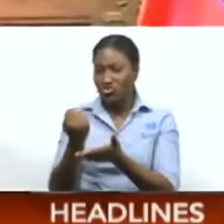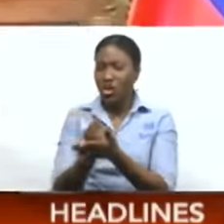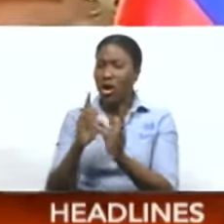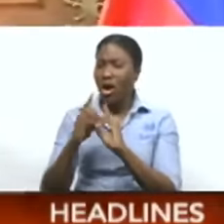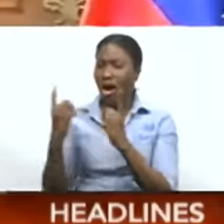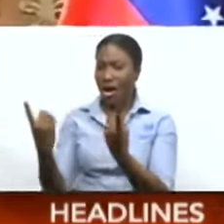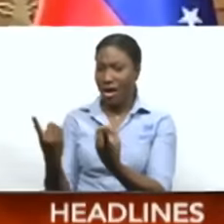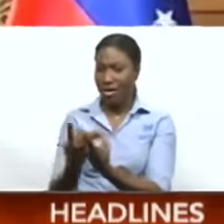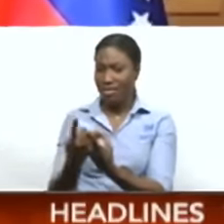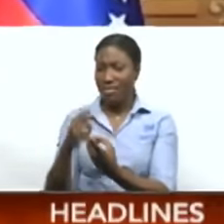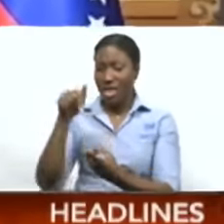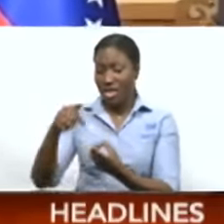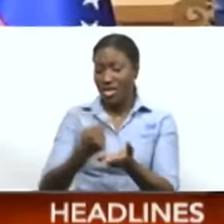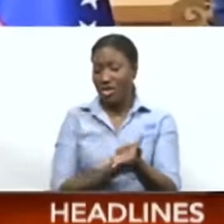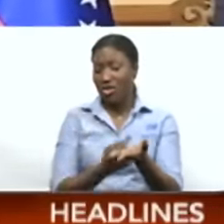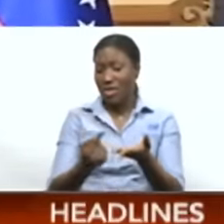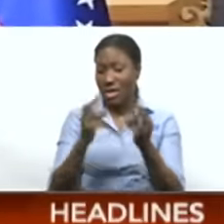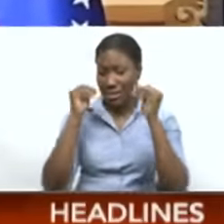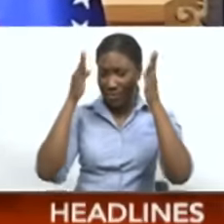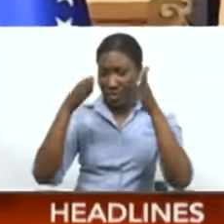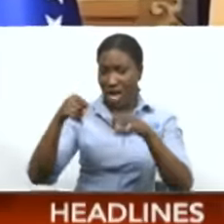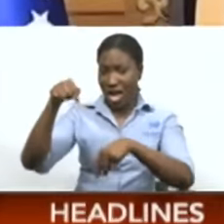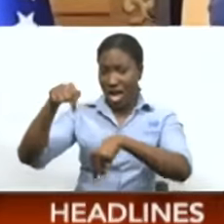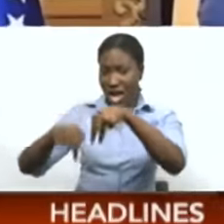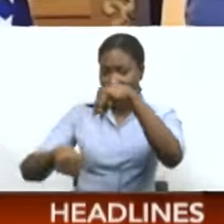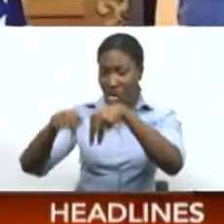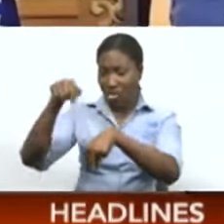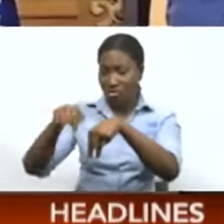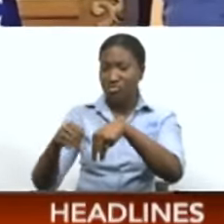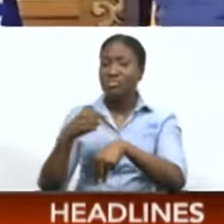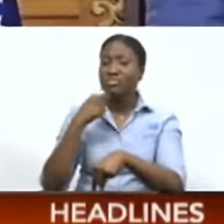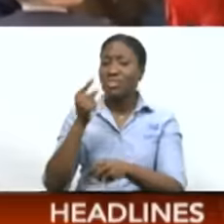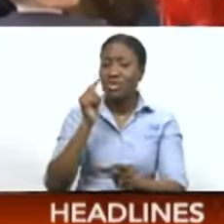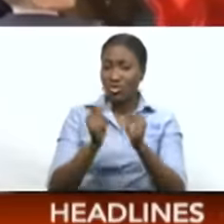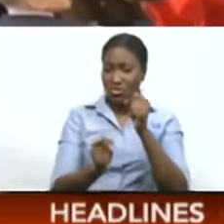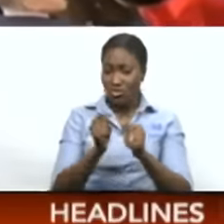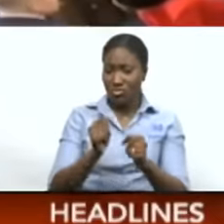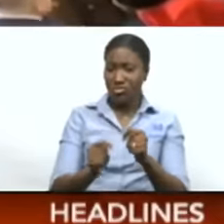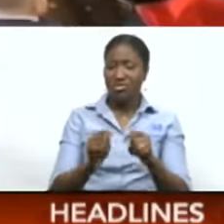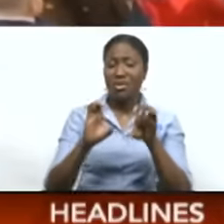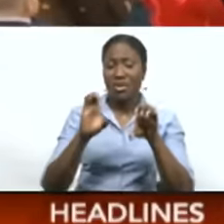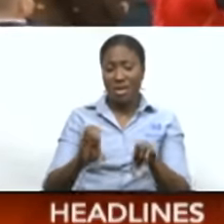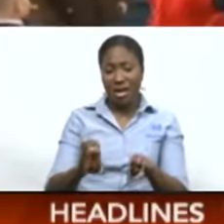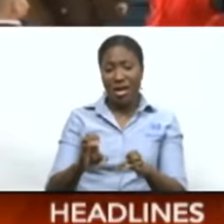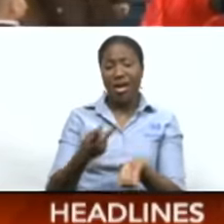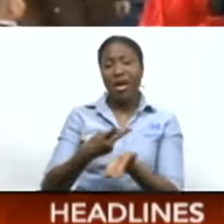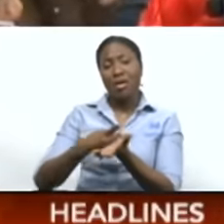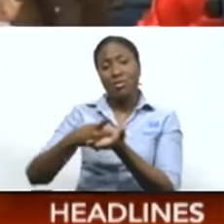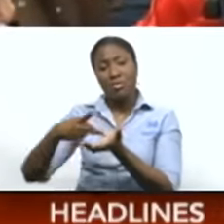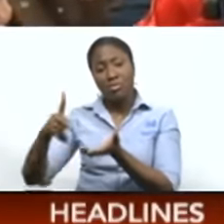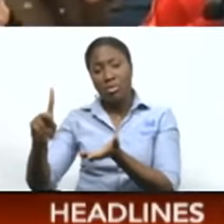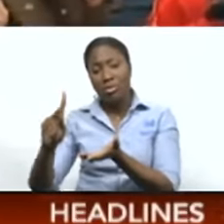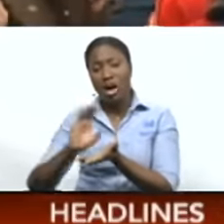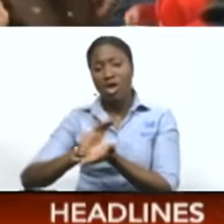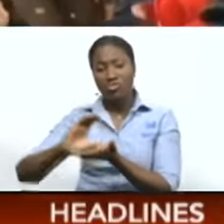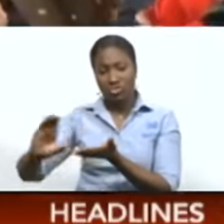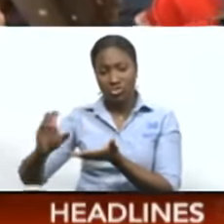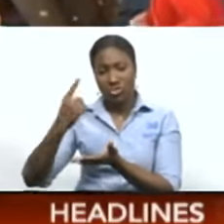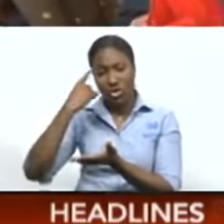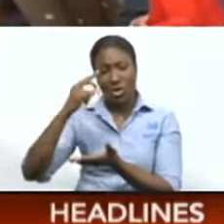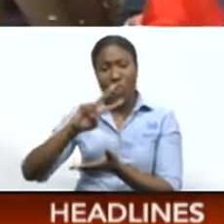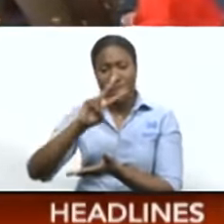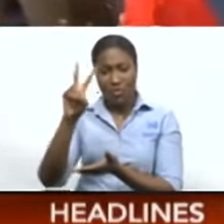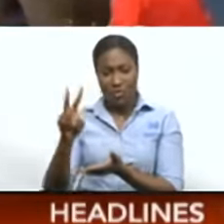Earlier this week, Energy Minister Stuart Young announced that this country can make cash payments to Venezuela for the natural gas extracted